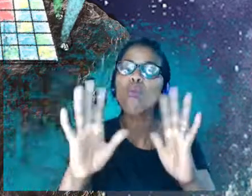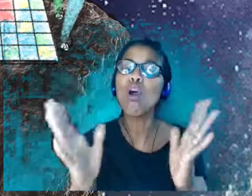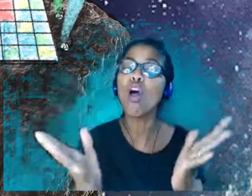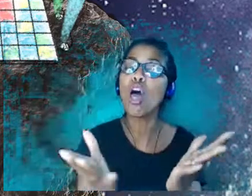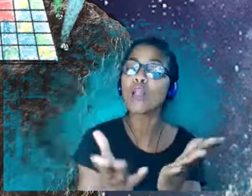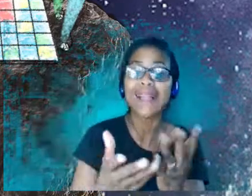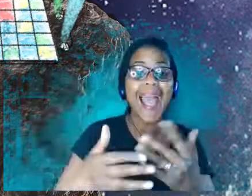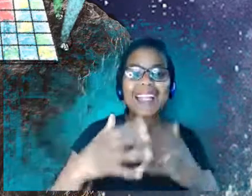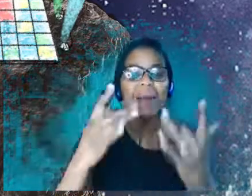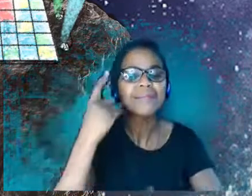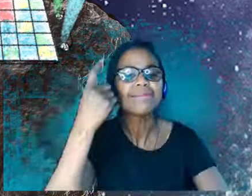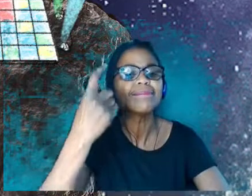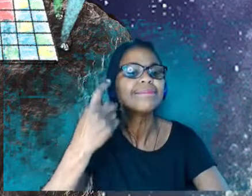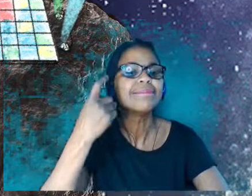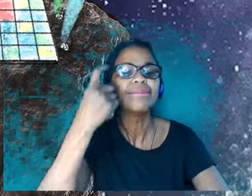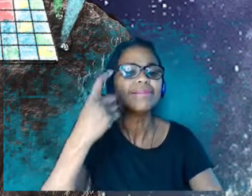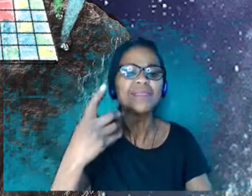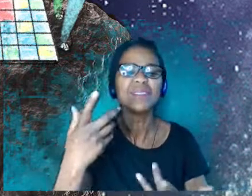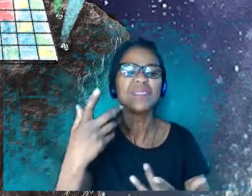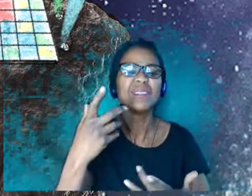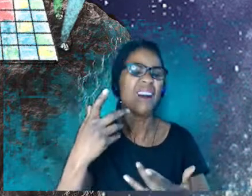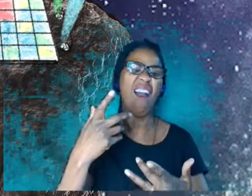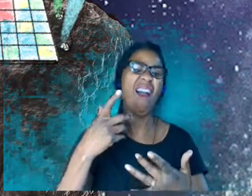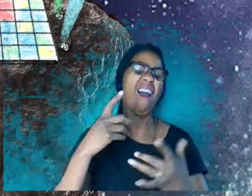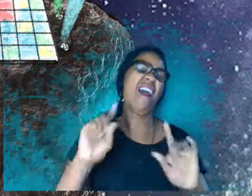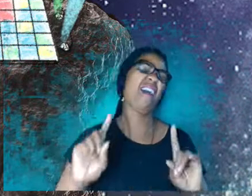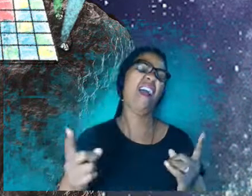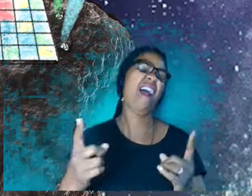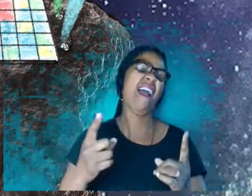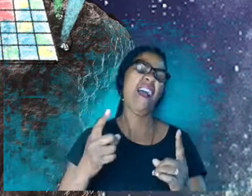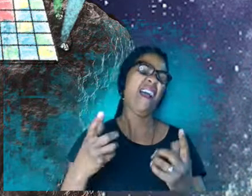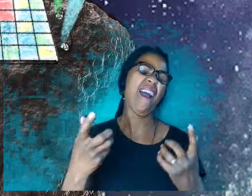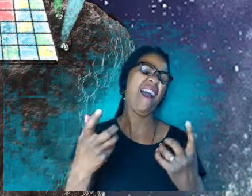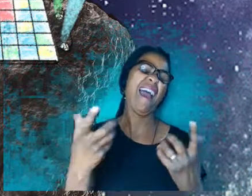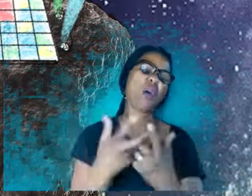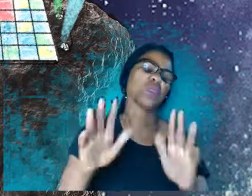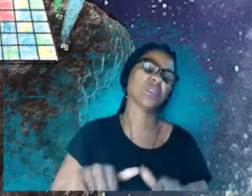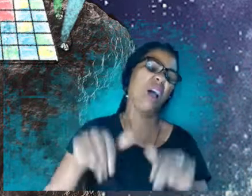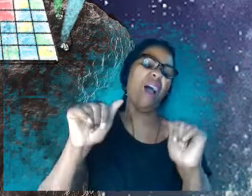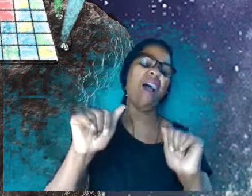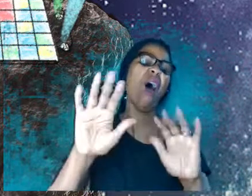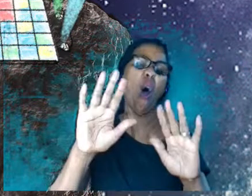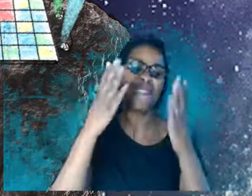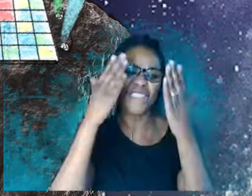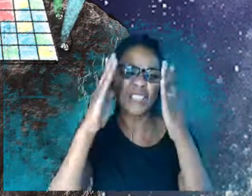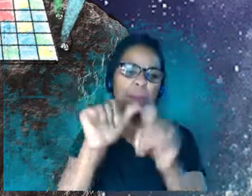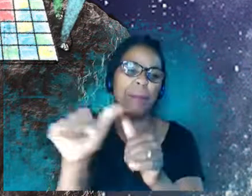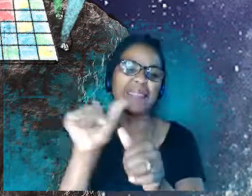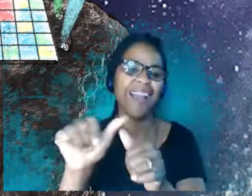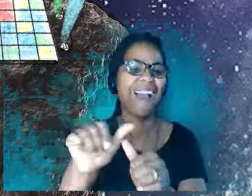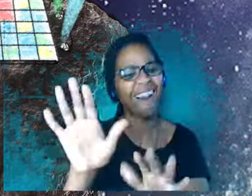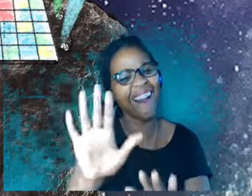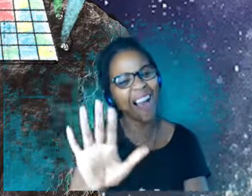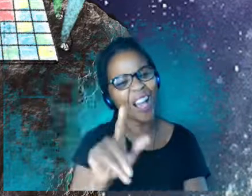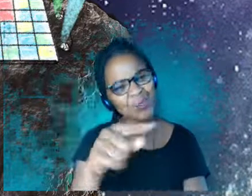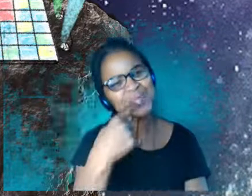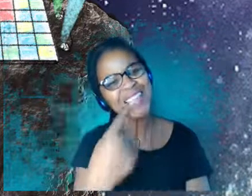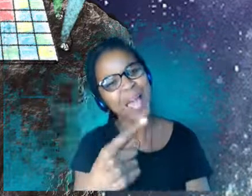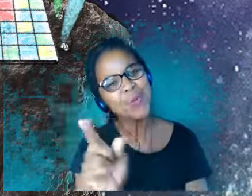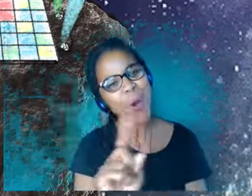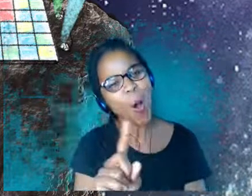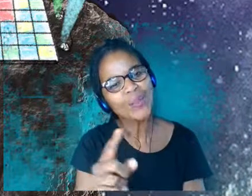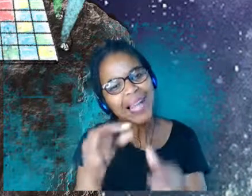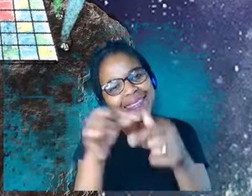stumbling blocks of I don't know enough about this. Or I don't want to be Facebook. Like, what would your tips be?